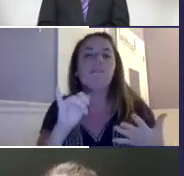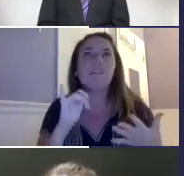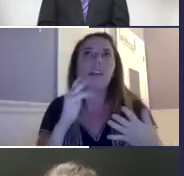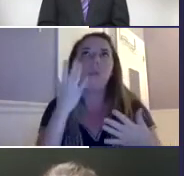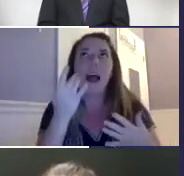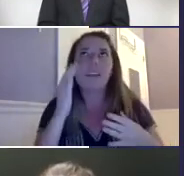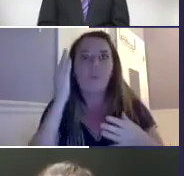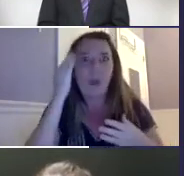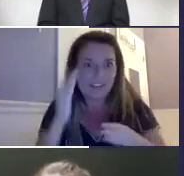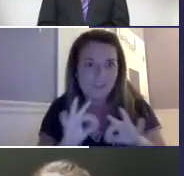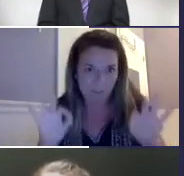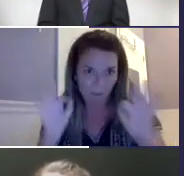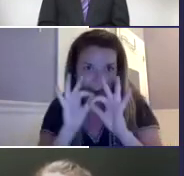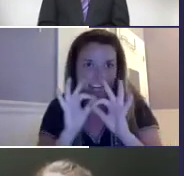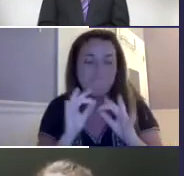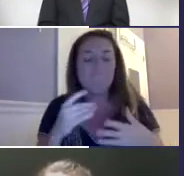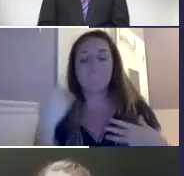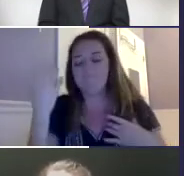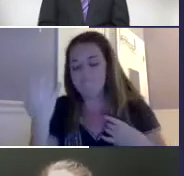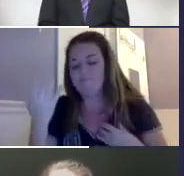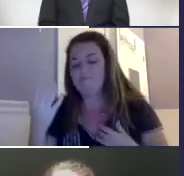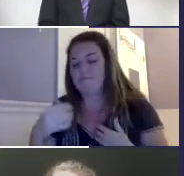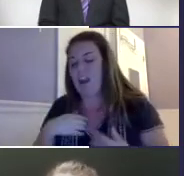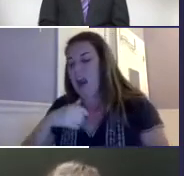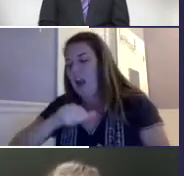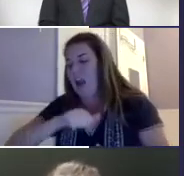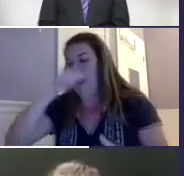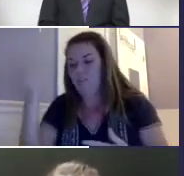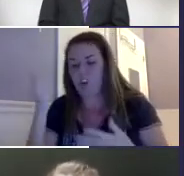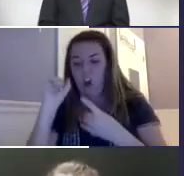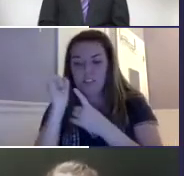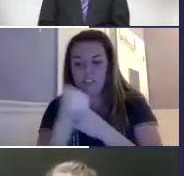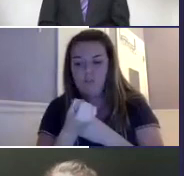at the same time. So that's why awareness is so important.